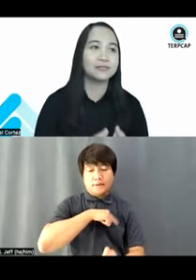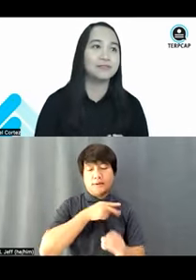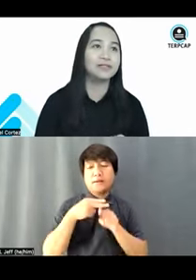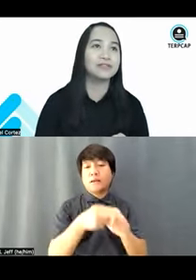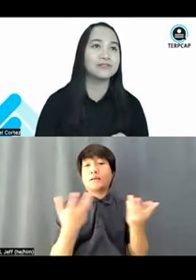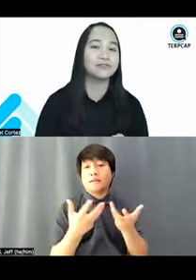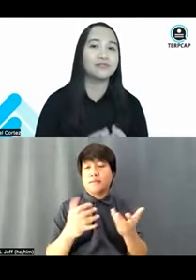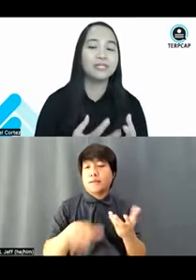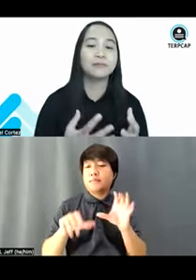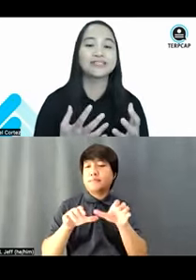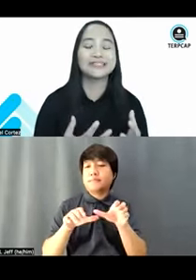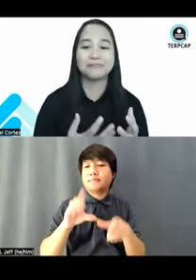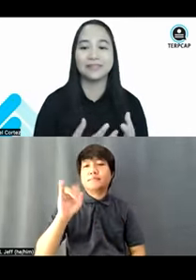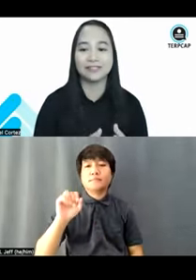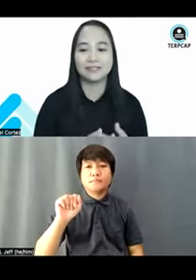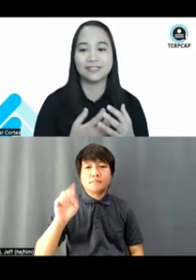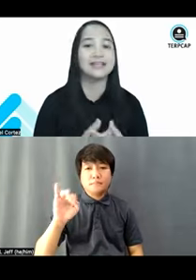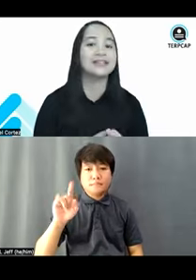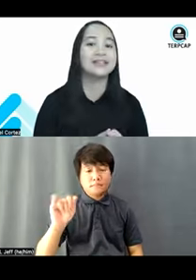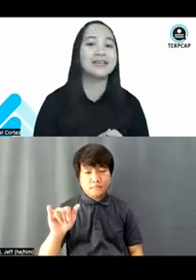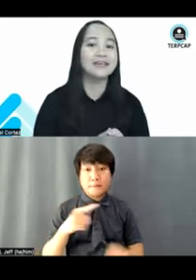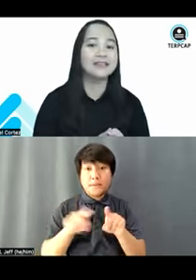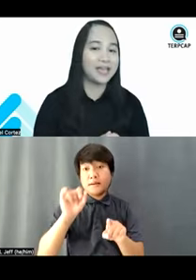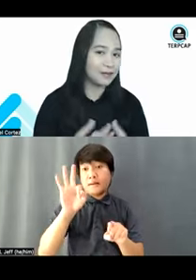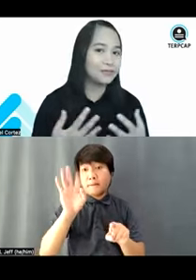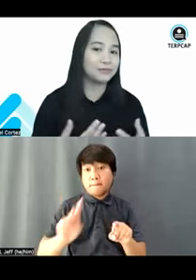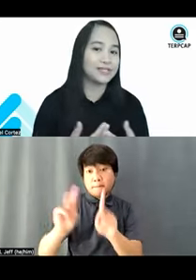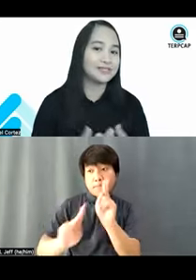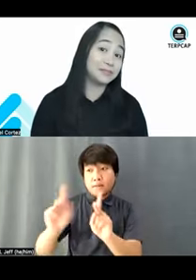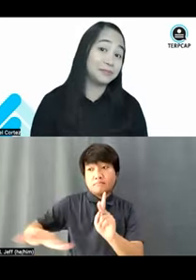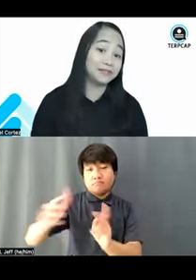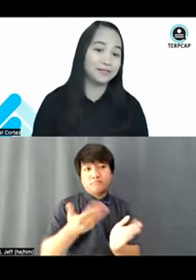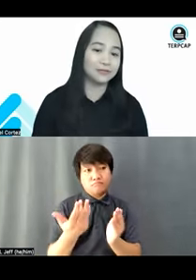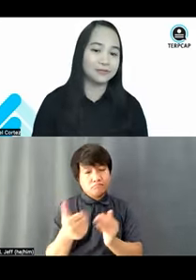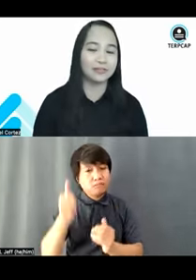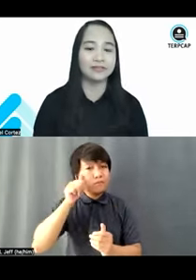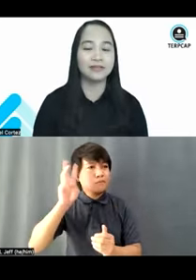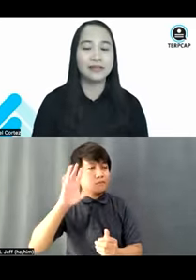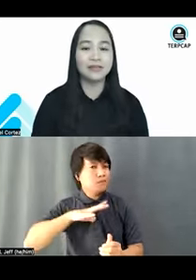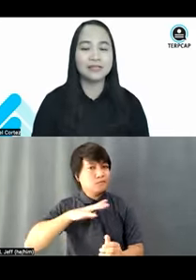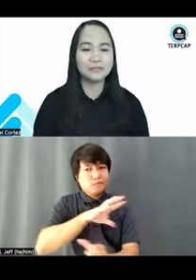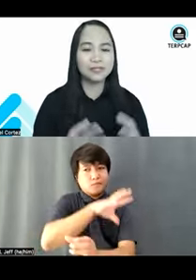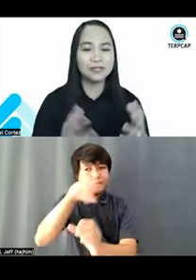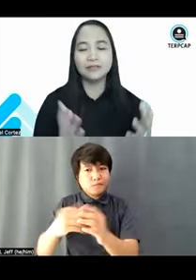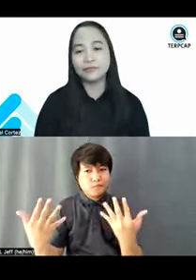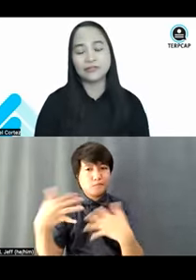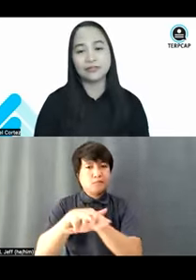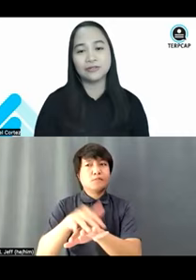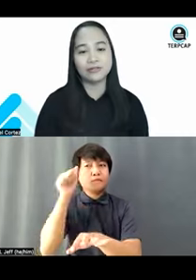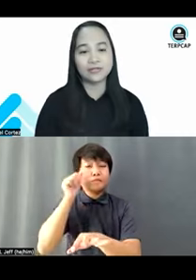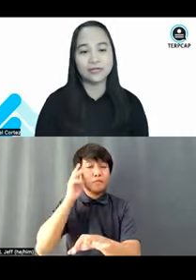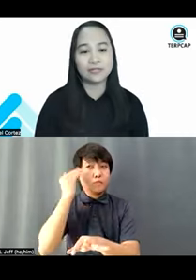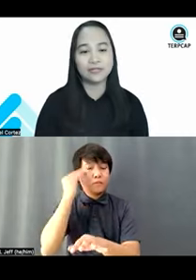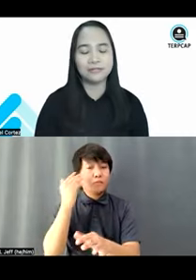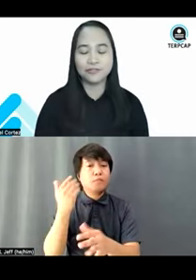persons with disabilities to fully participate in society, then we have to embrace disability inclusion. Disability inclusion